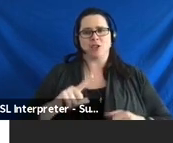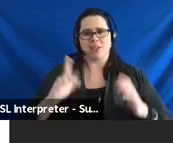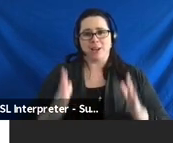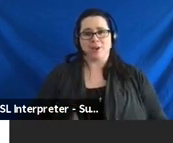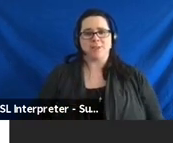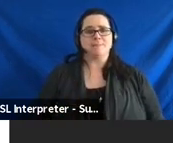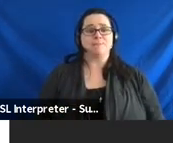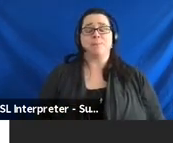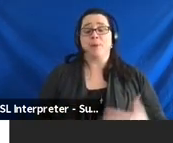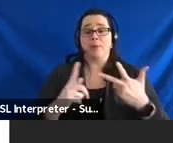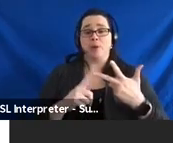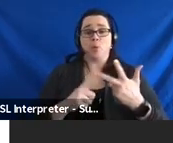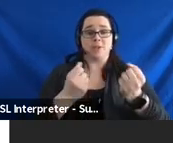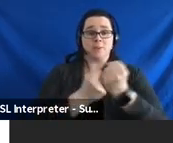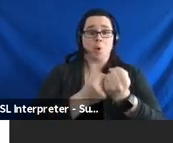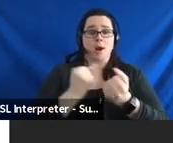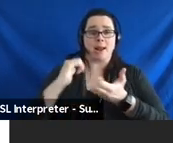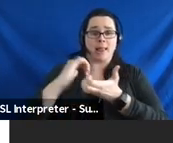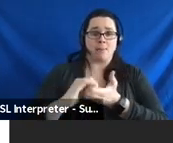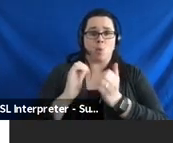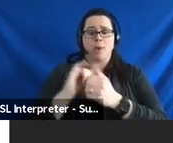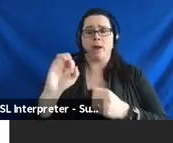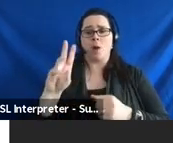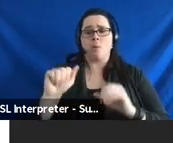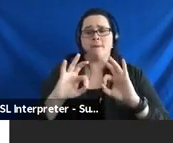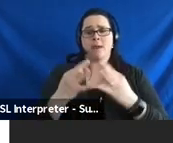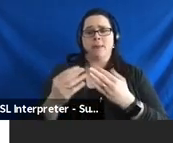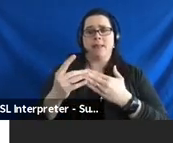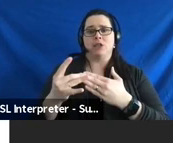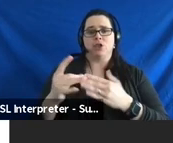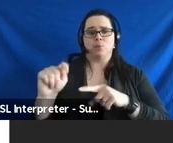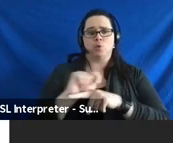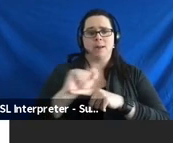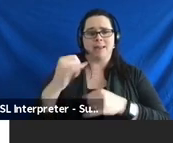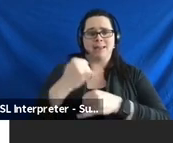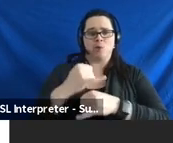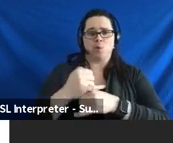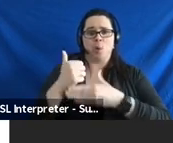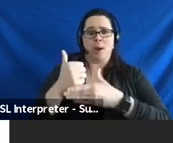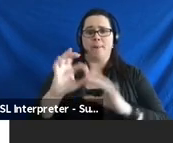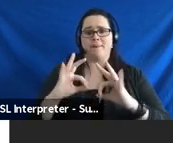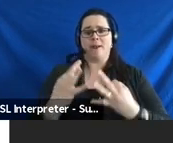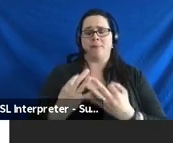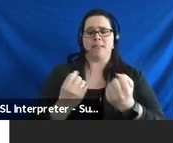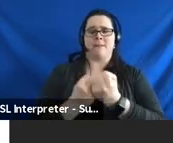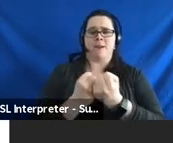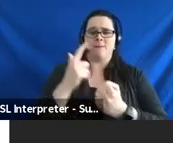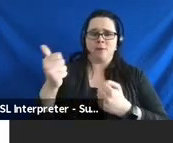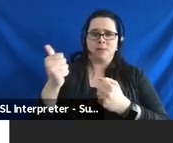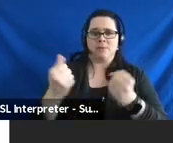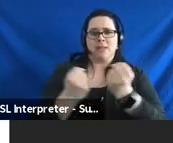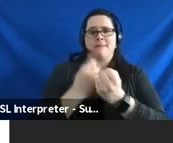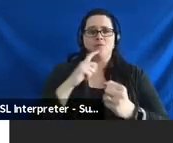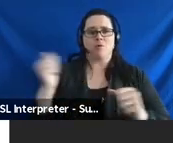That third one, support and collaborate with the Iowa Family Leadership Training Institute to help families advocate for themselves and others.